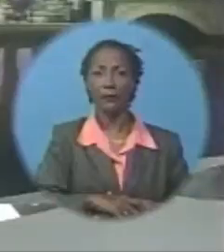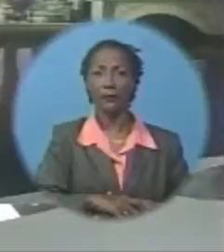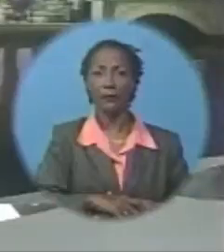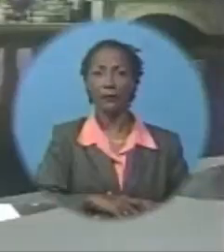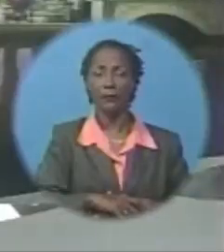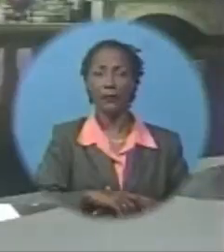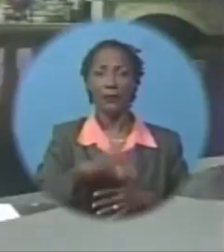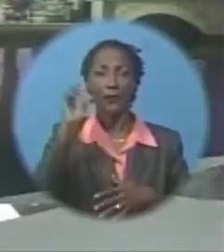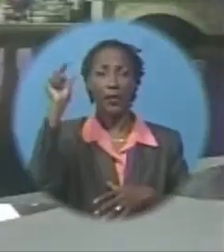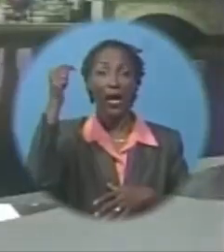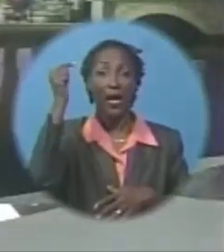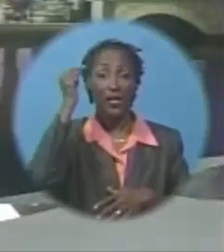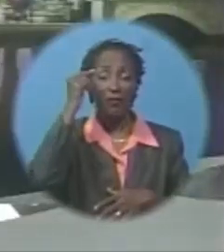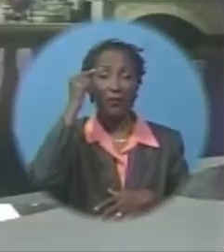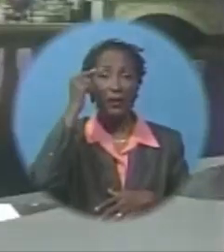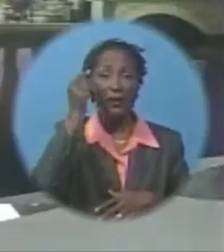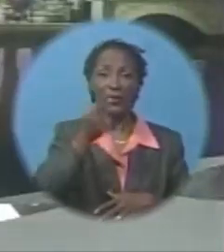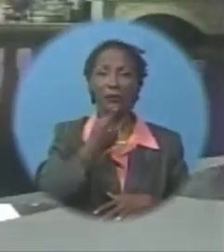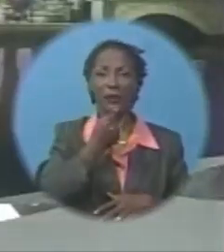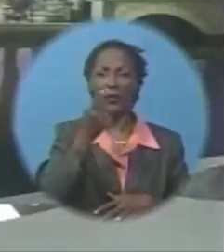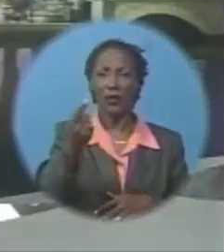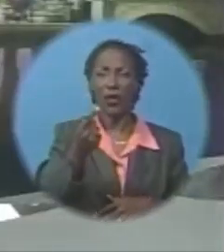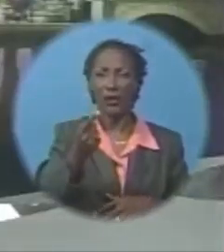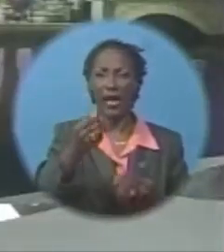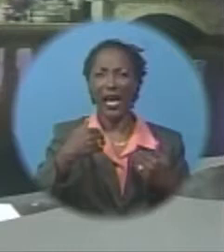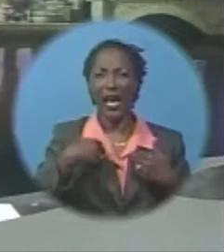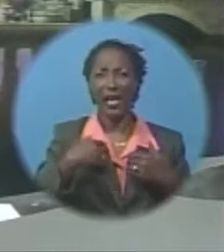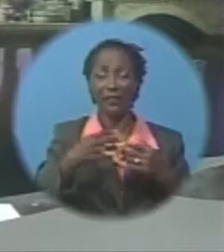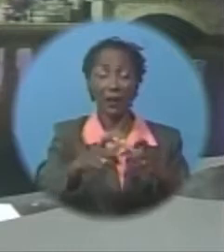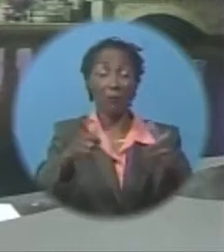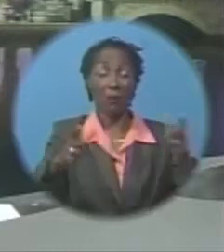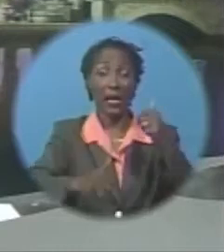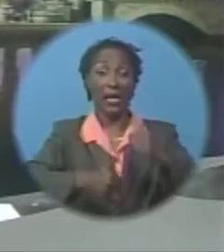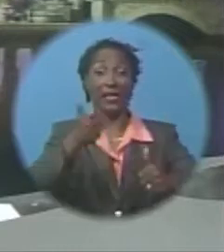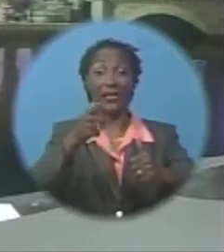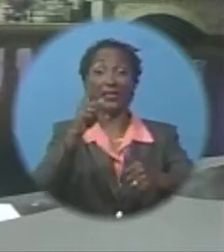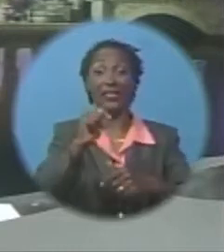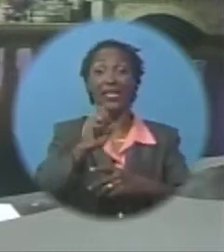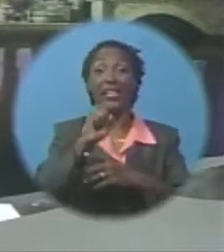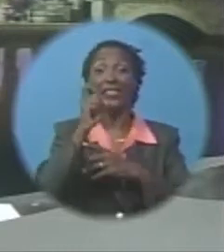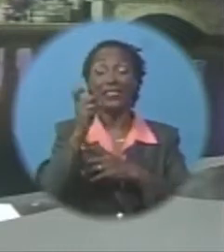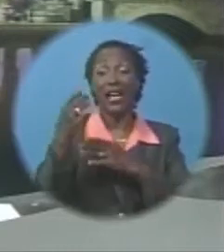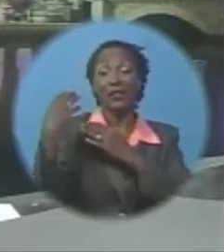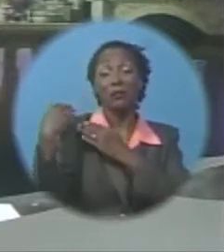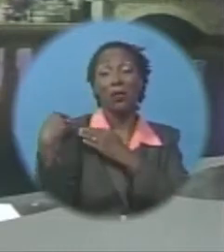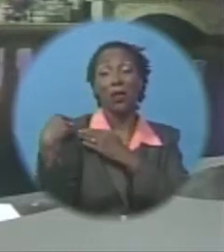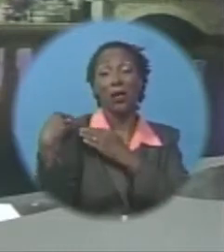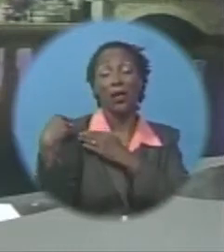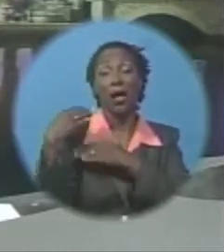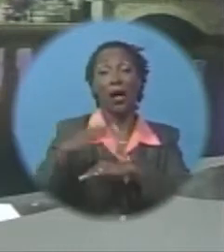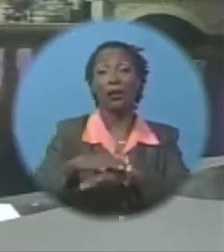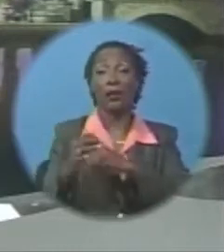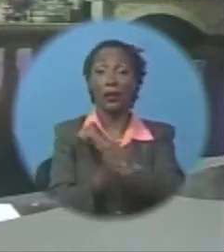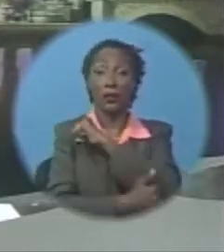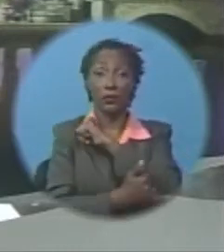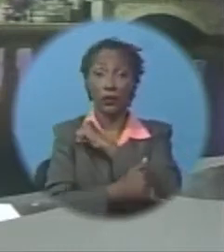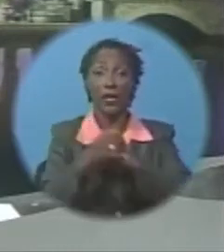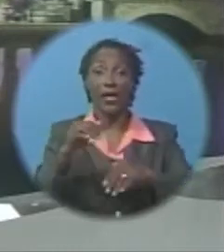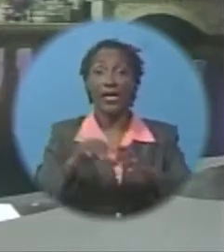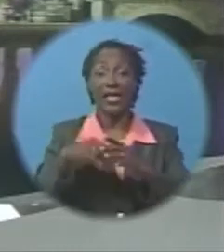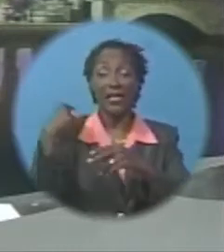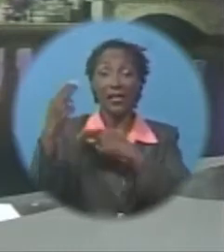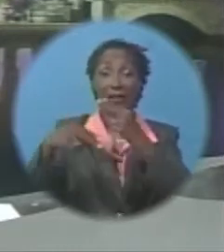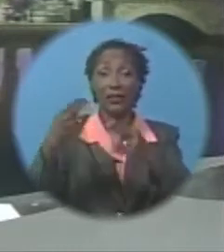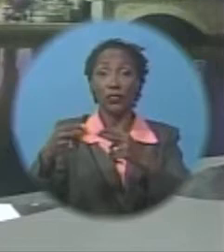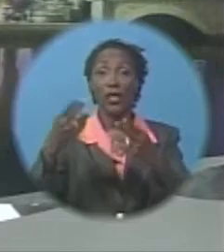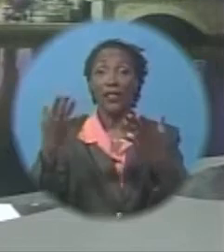Government is being accused of inflicting the largest tax burden on Barbadians in the country's history. This declaration from opposition